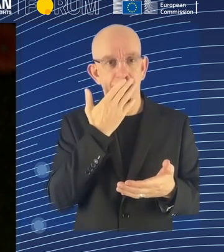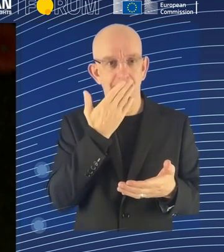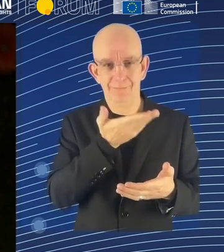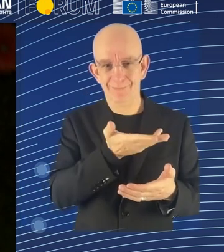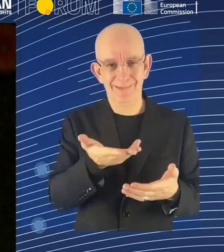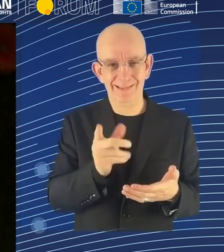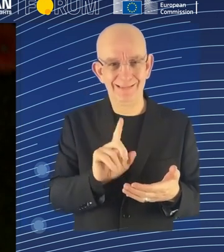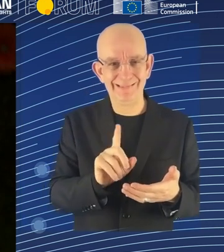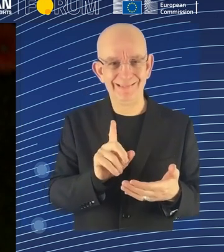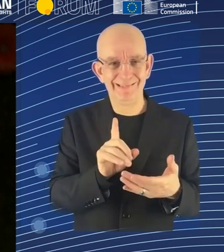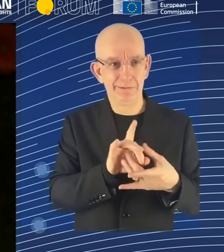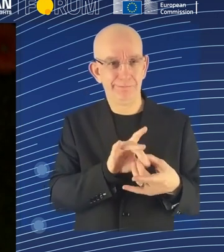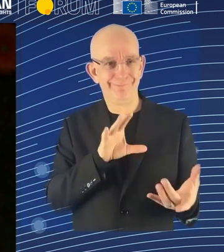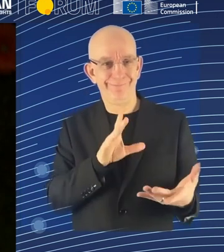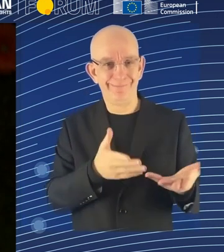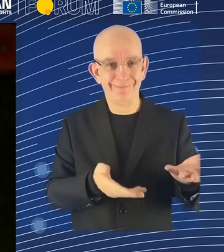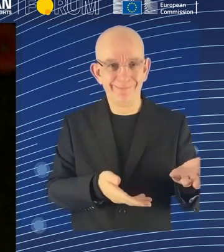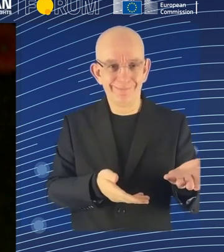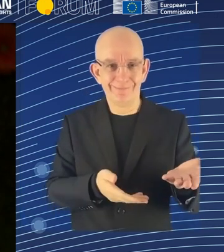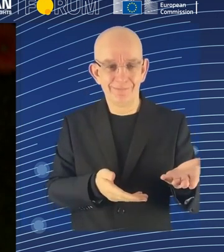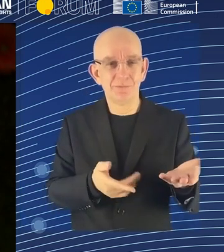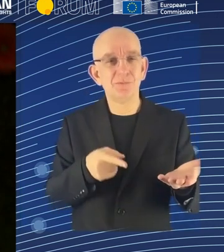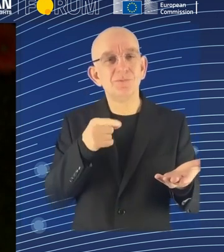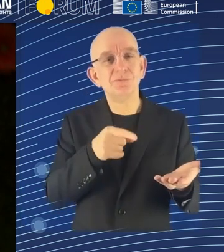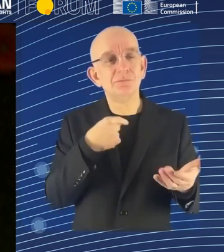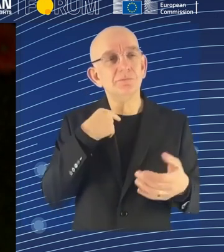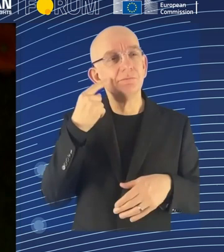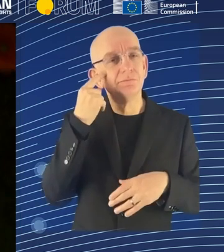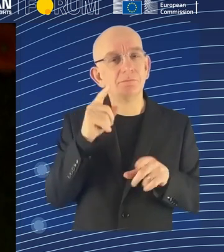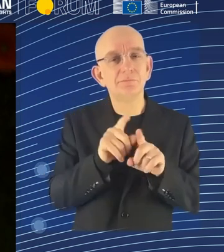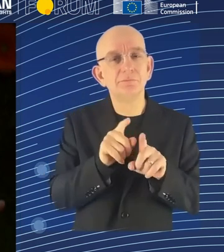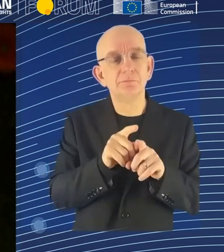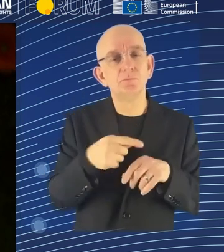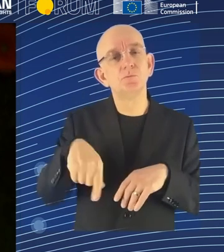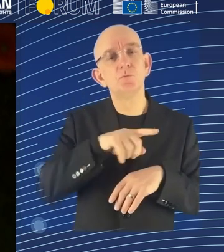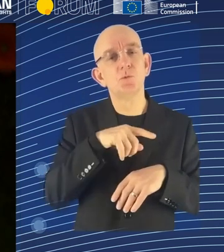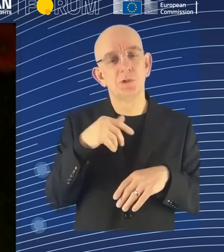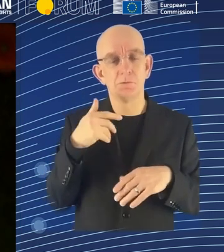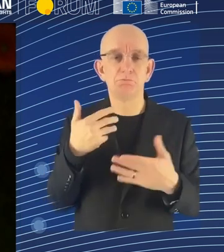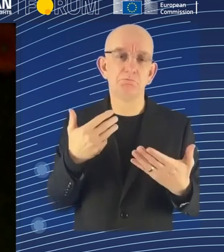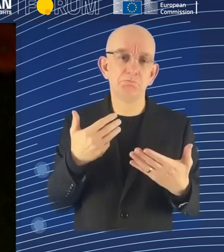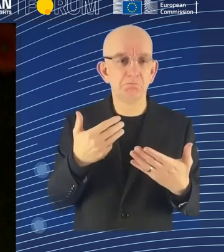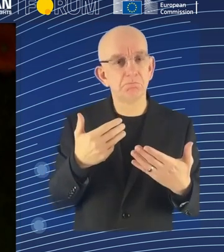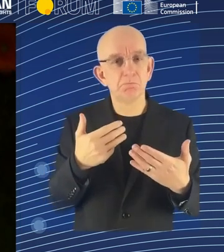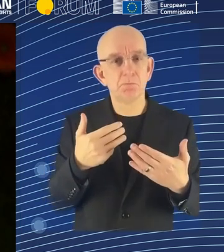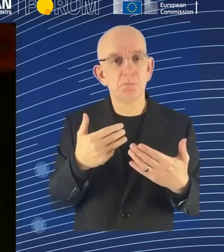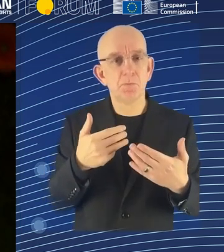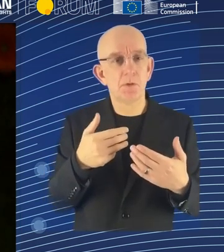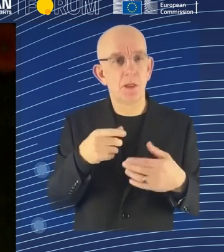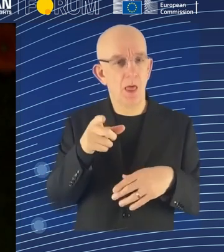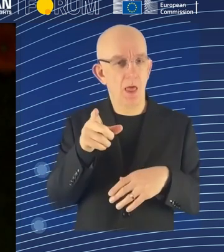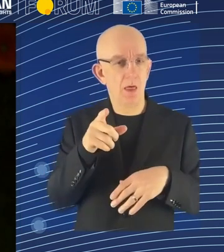I heard yesterday about the initiative of ILO, you know, to create, and also the UN UNESCO had already something, the UN General